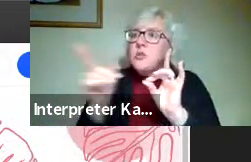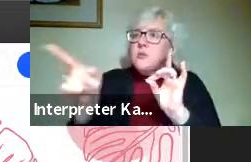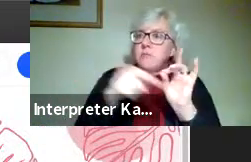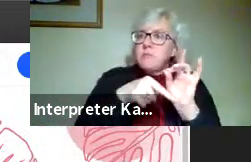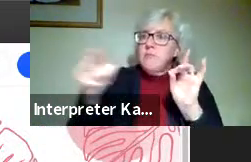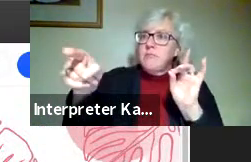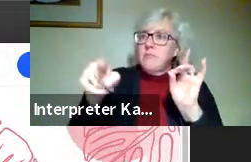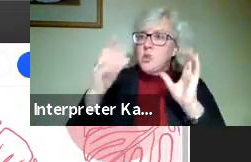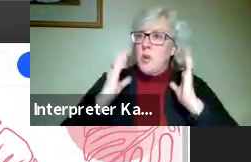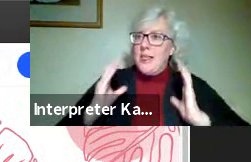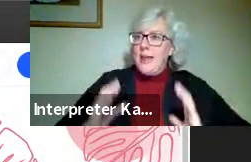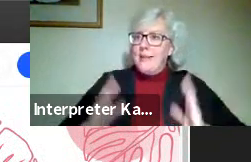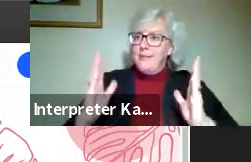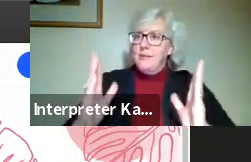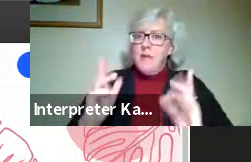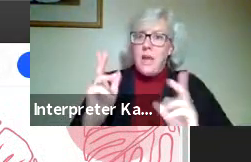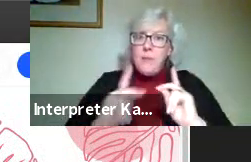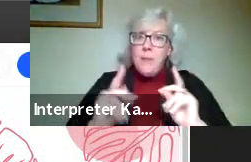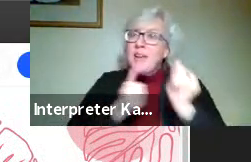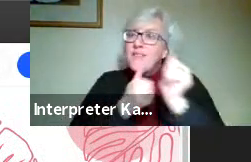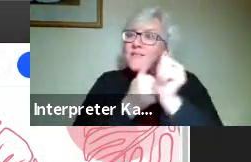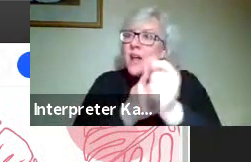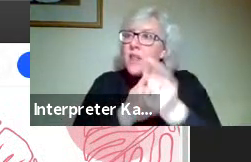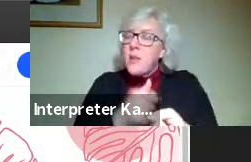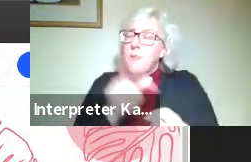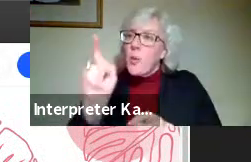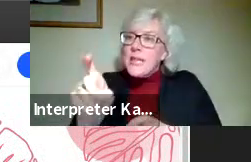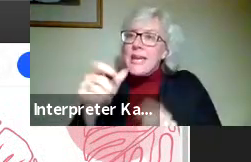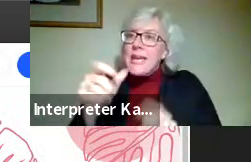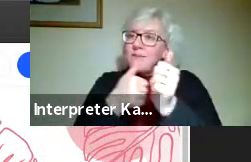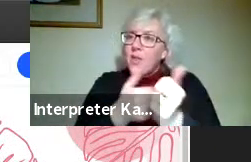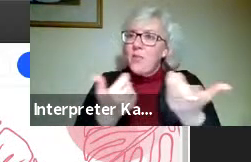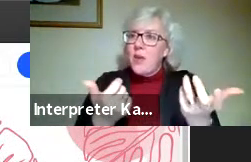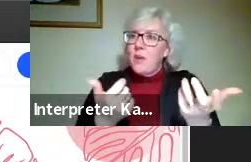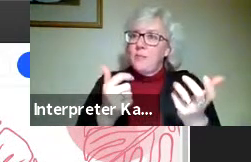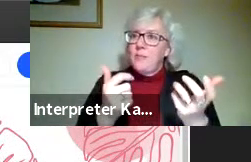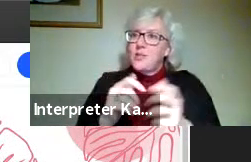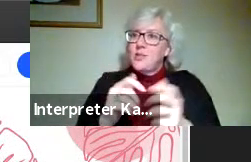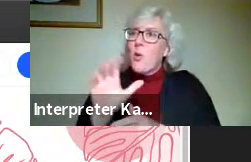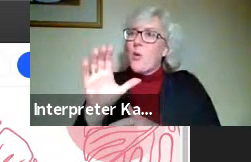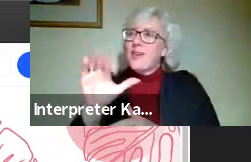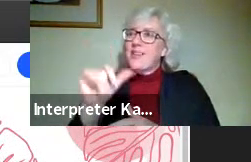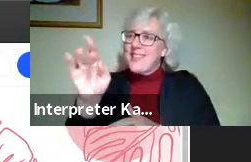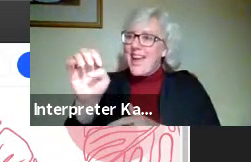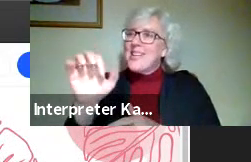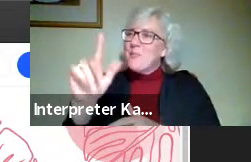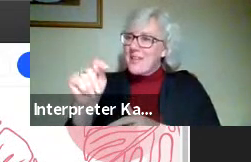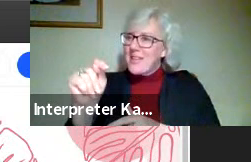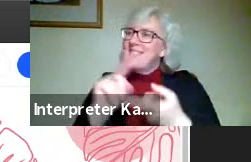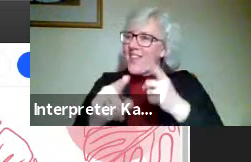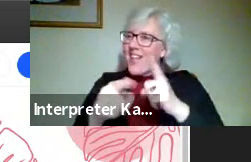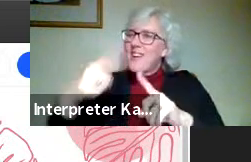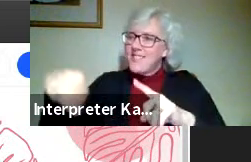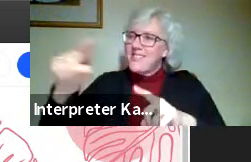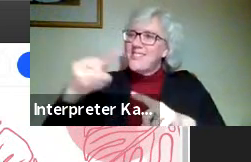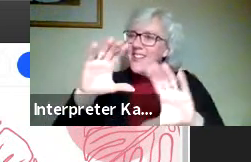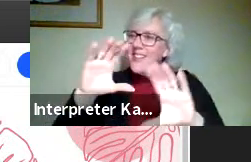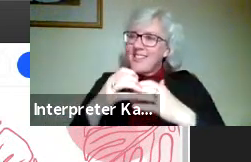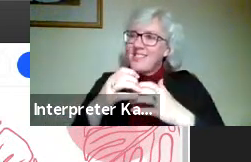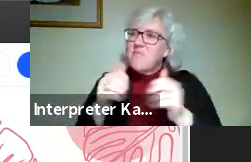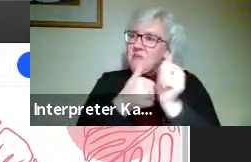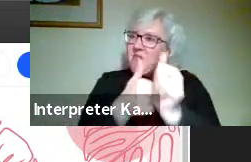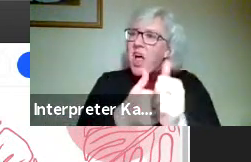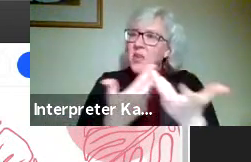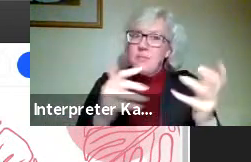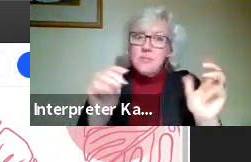potential clients, and people can actually follow them. They can click to follow them. So classmates will often follow each other. And, you know,